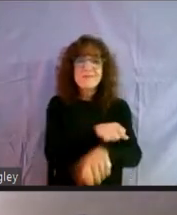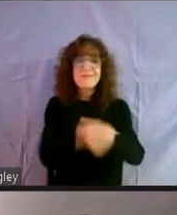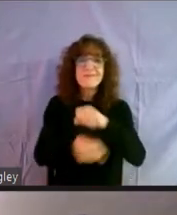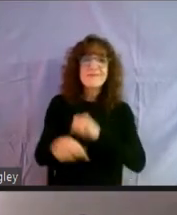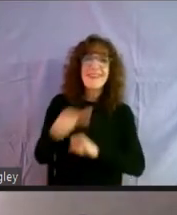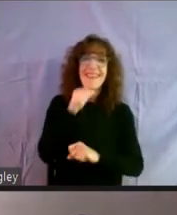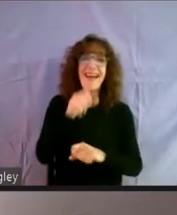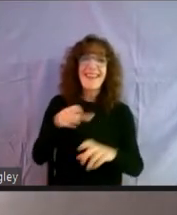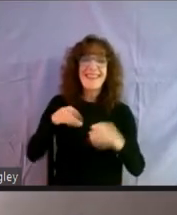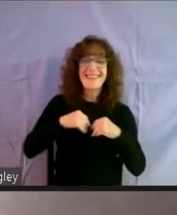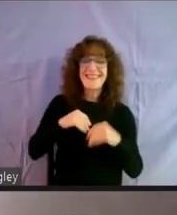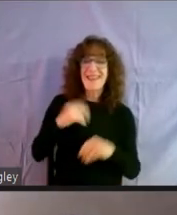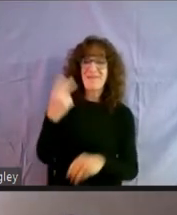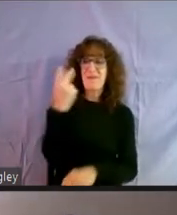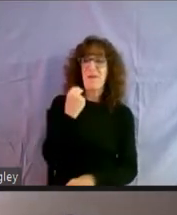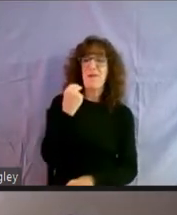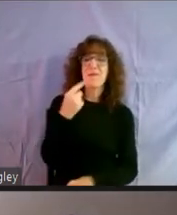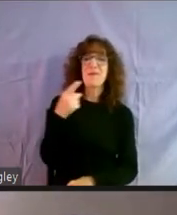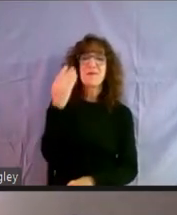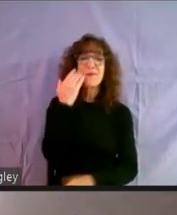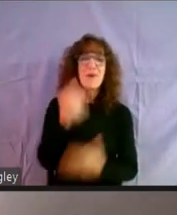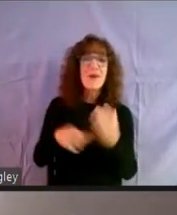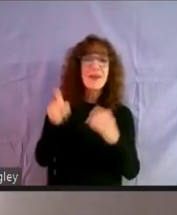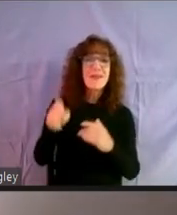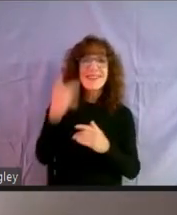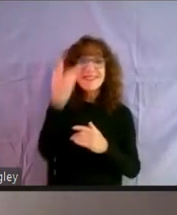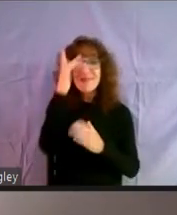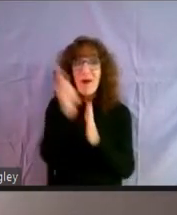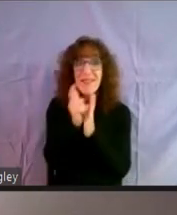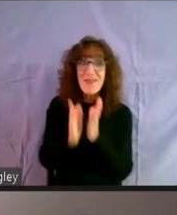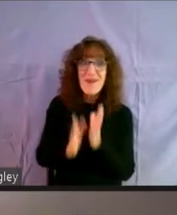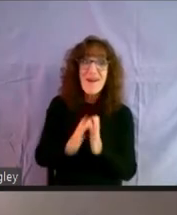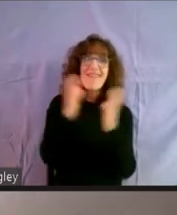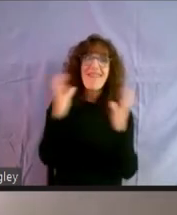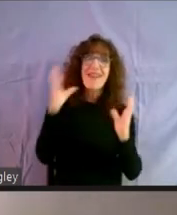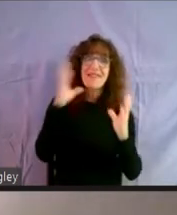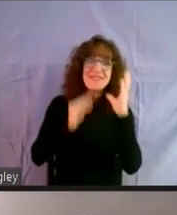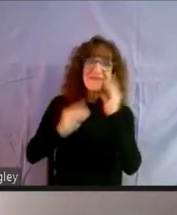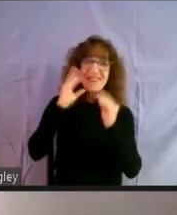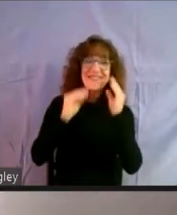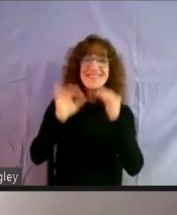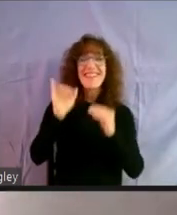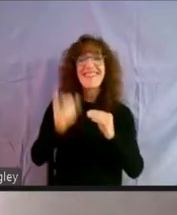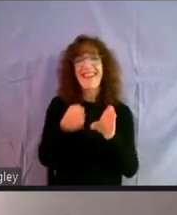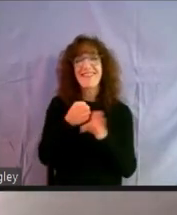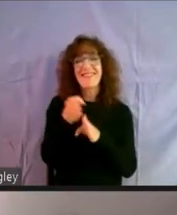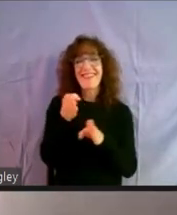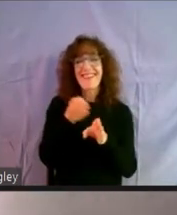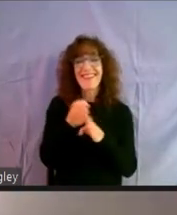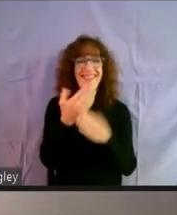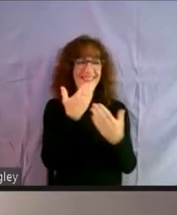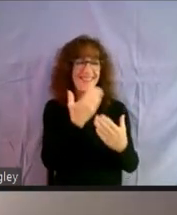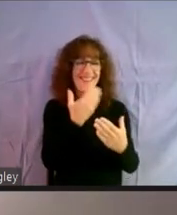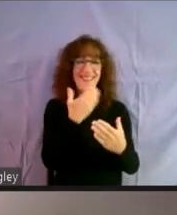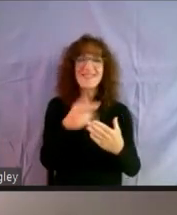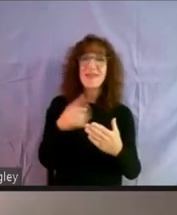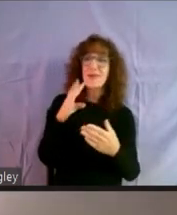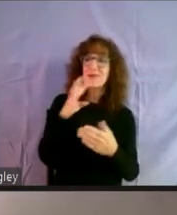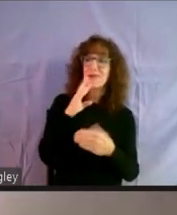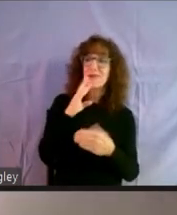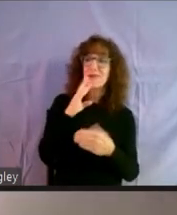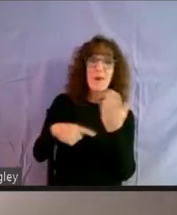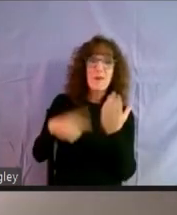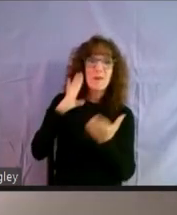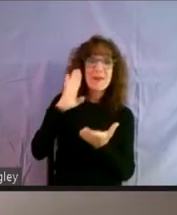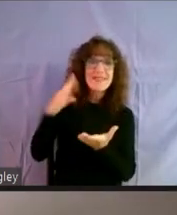no for an answer and you know exactly what you need. And you're a smart lawyer who has a lot of experience in this. And so, um, when we talked about what we were going to cover,